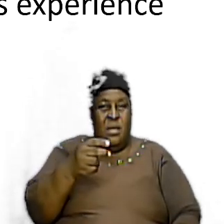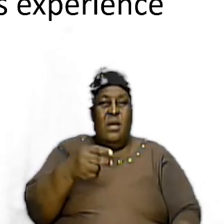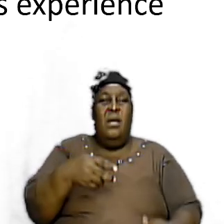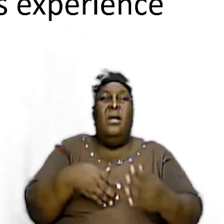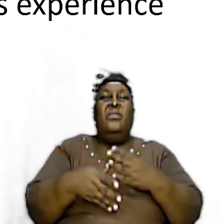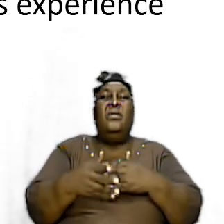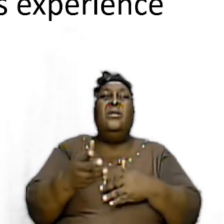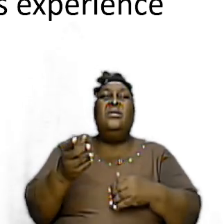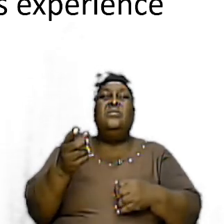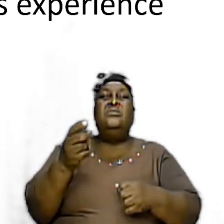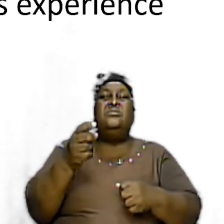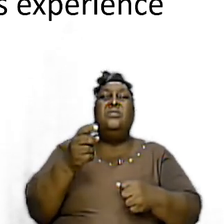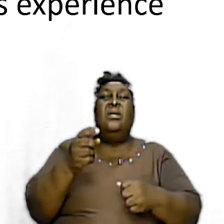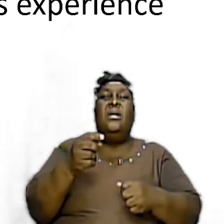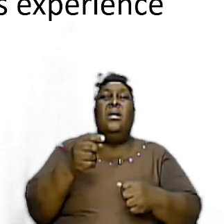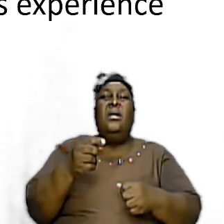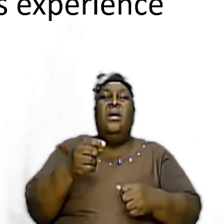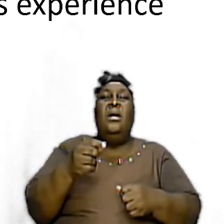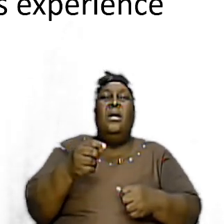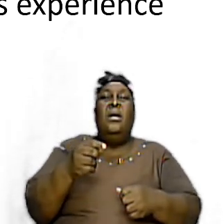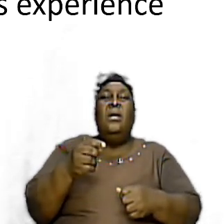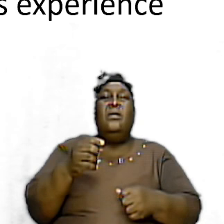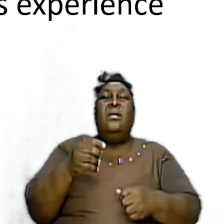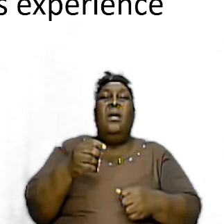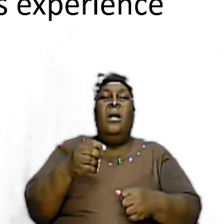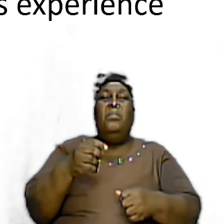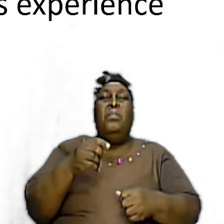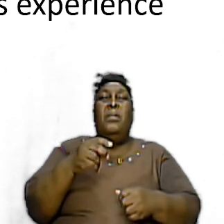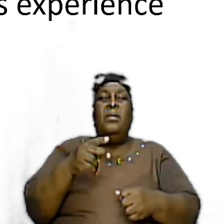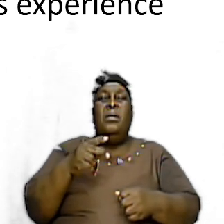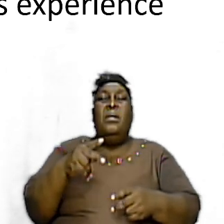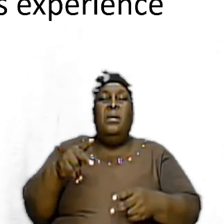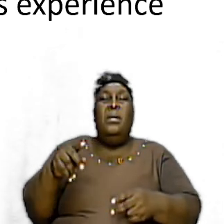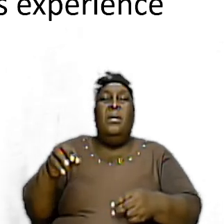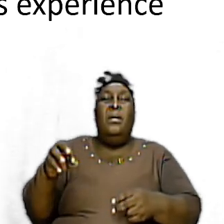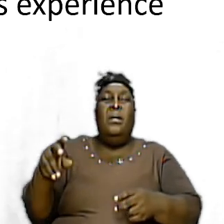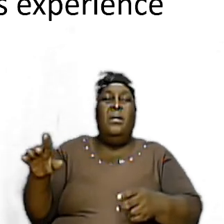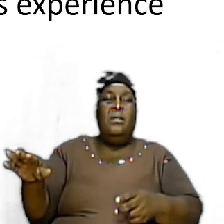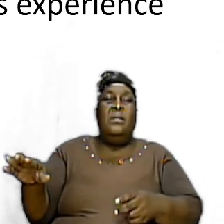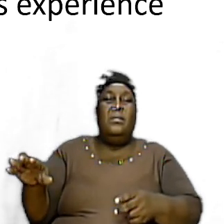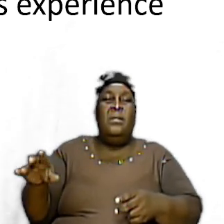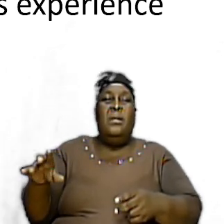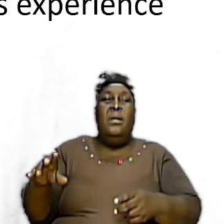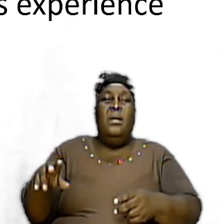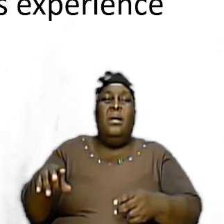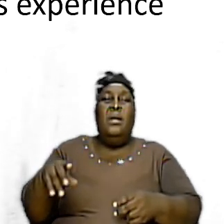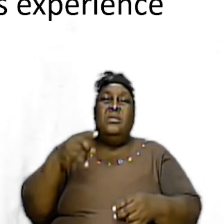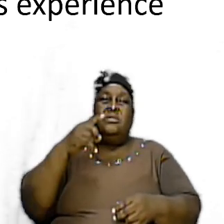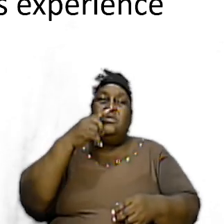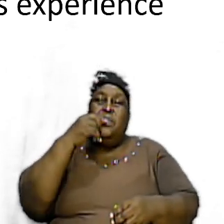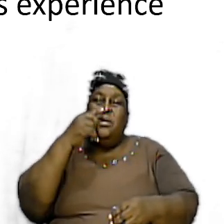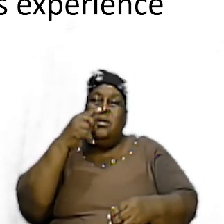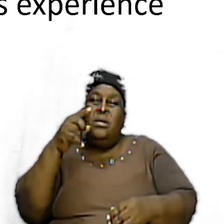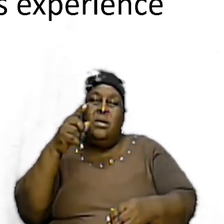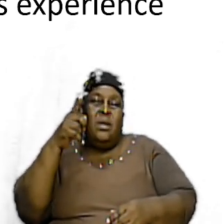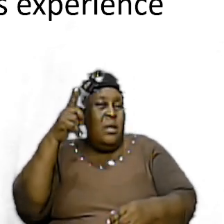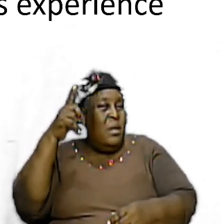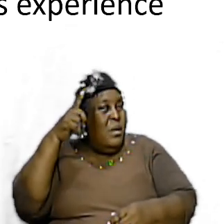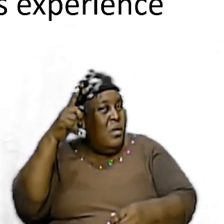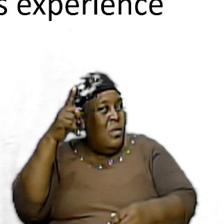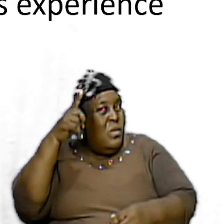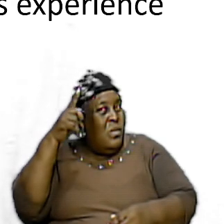there is a striking parallel and it is signaling it is speaking loudly